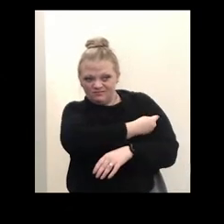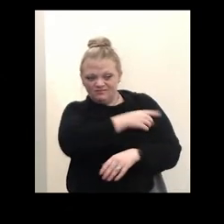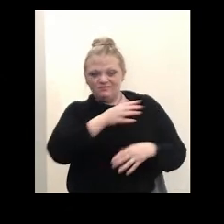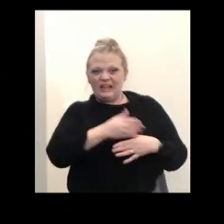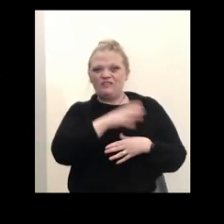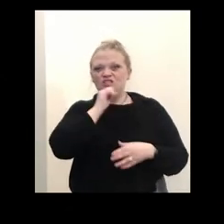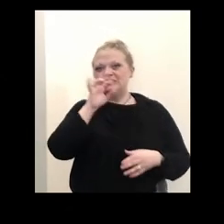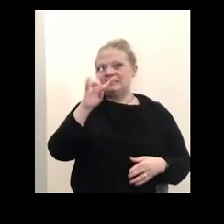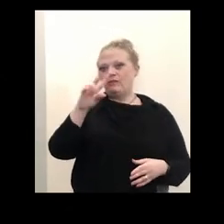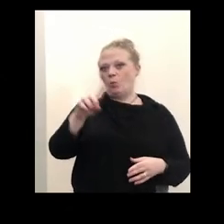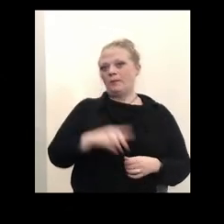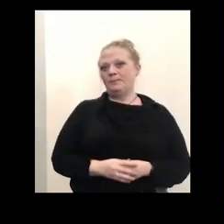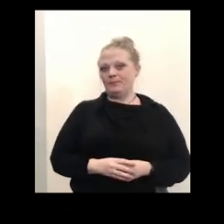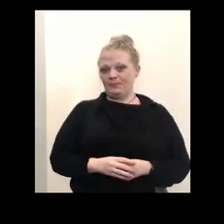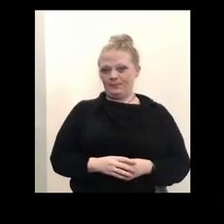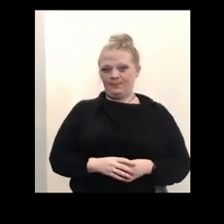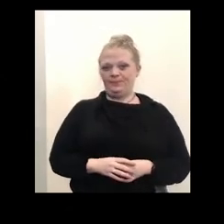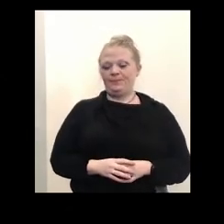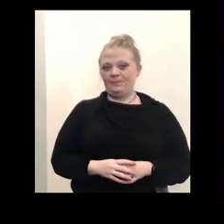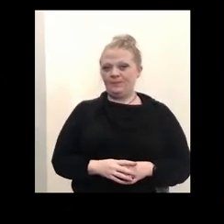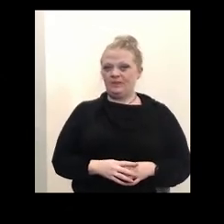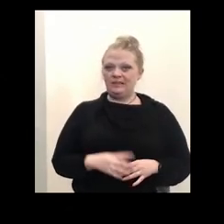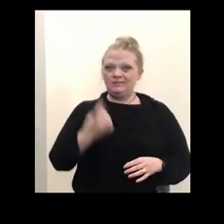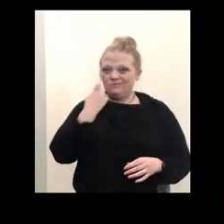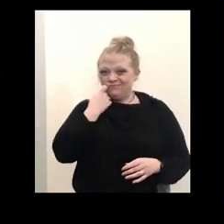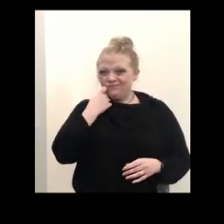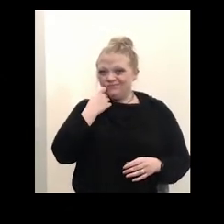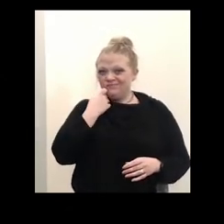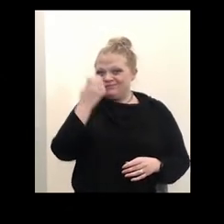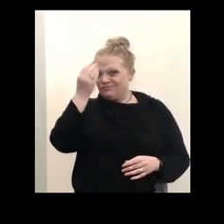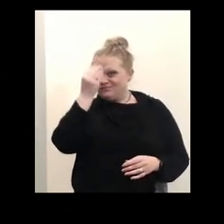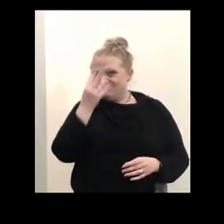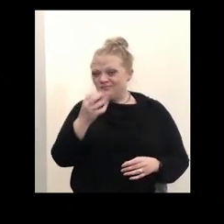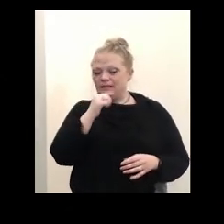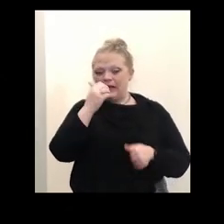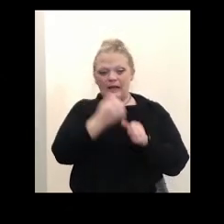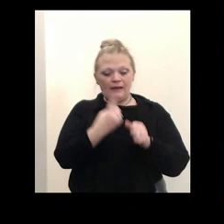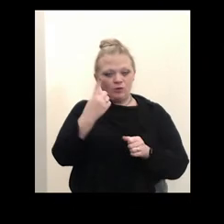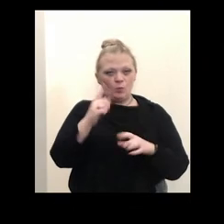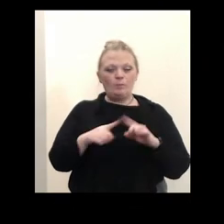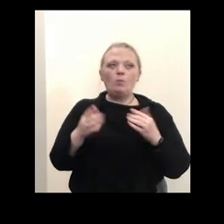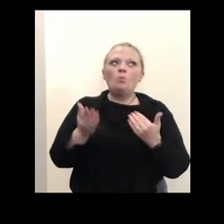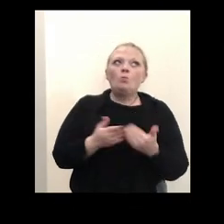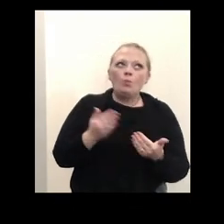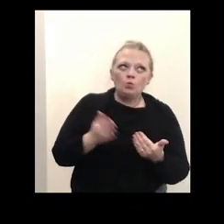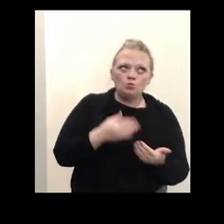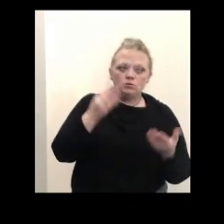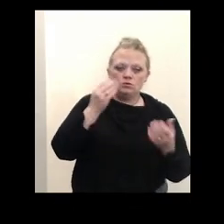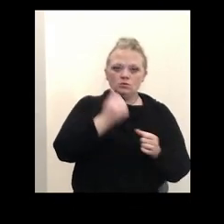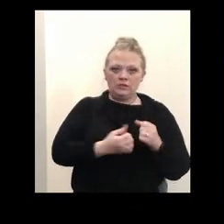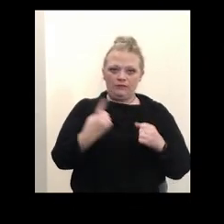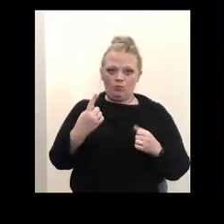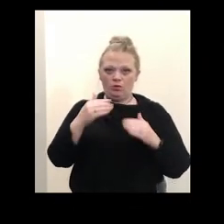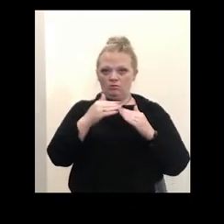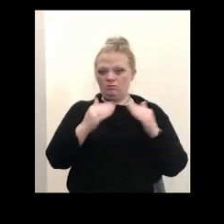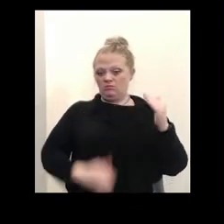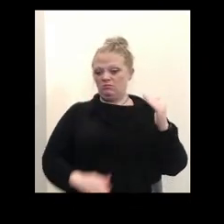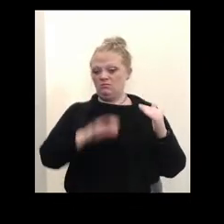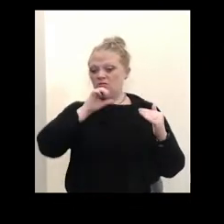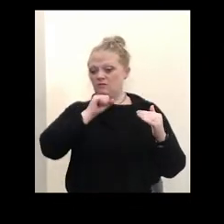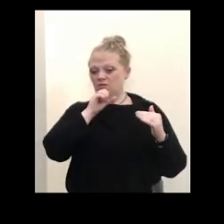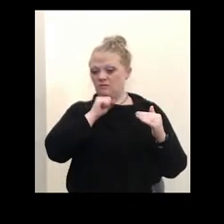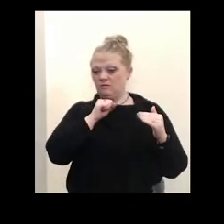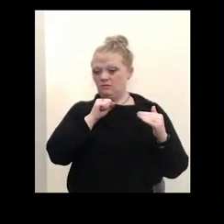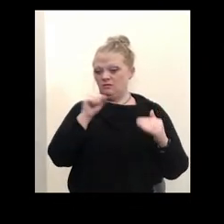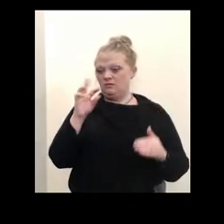And as we've noted lately, not everyone, but almost everyone under the age of